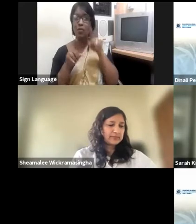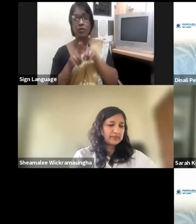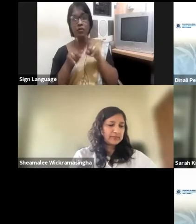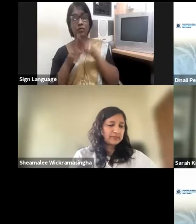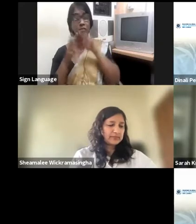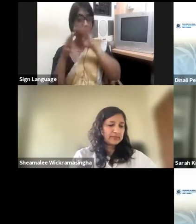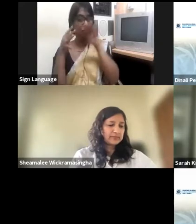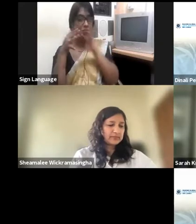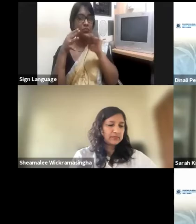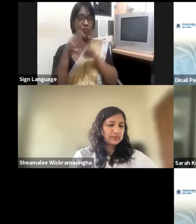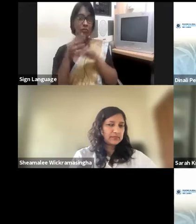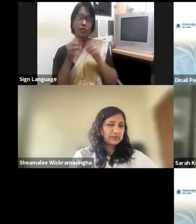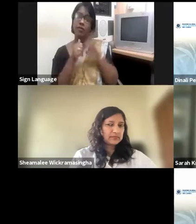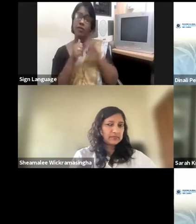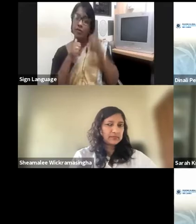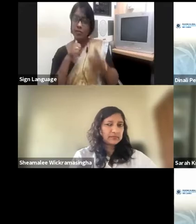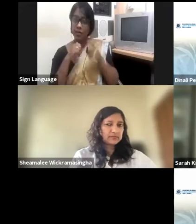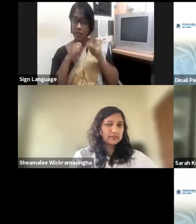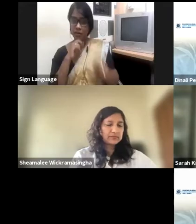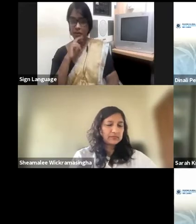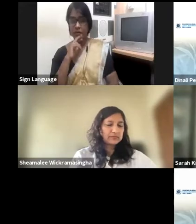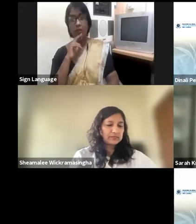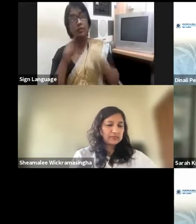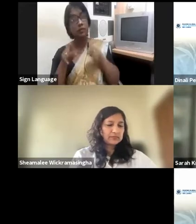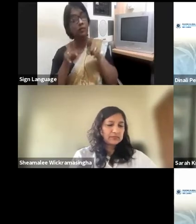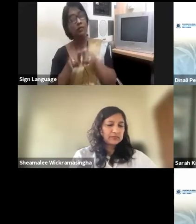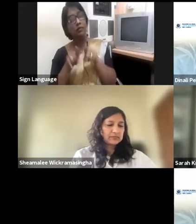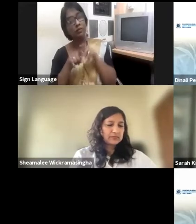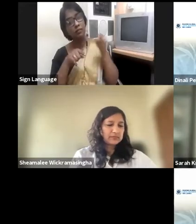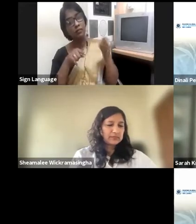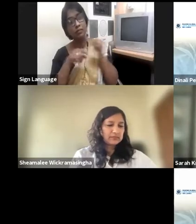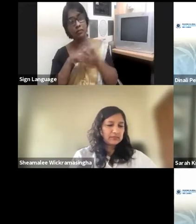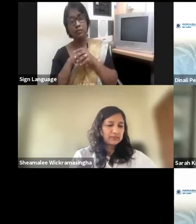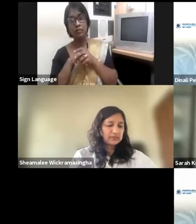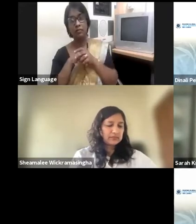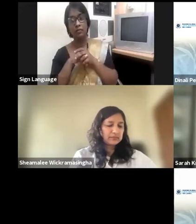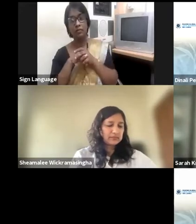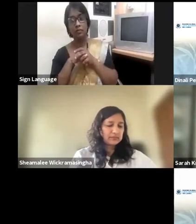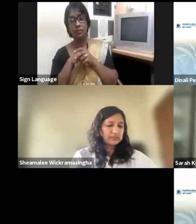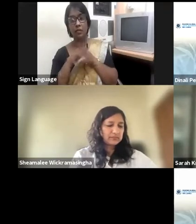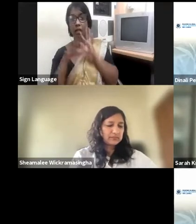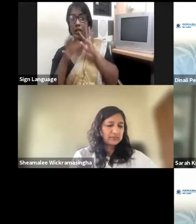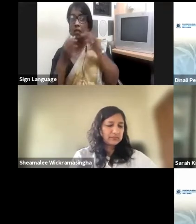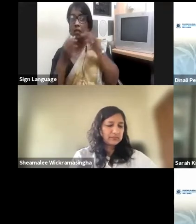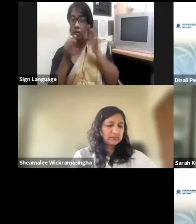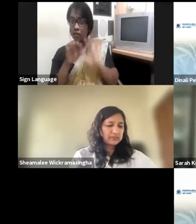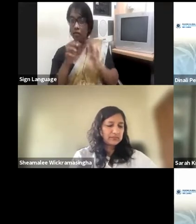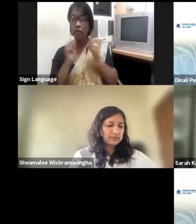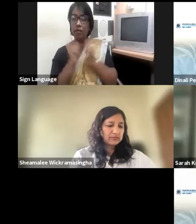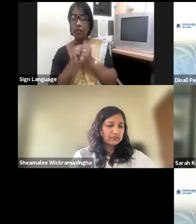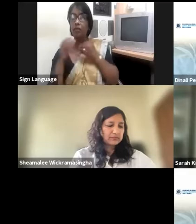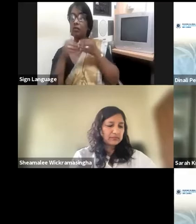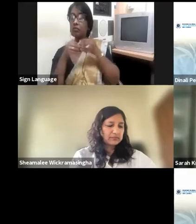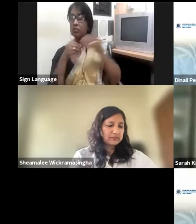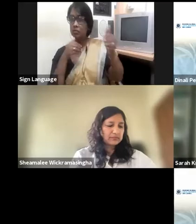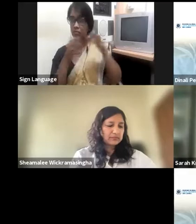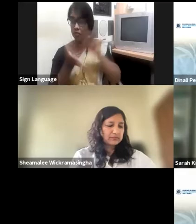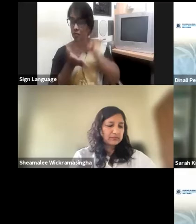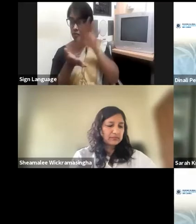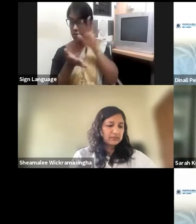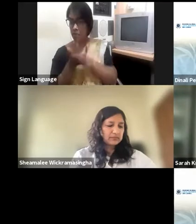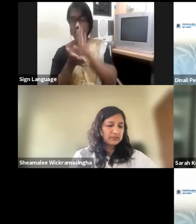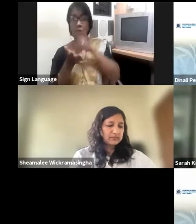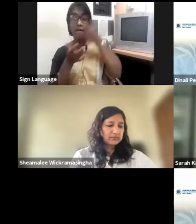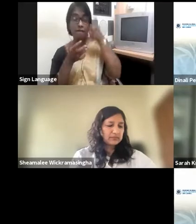position them, create a platform to position them properly and create enough visibility. I think